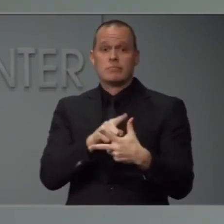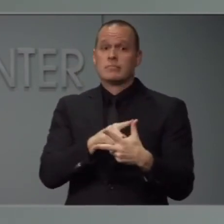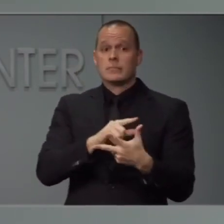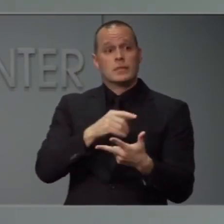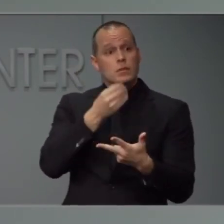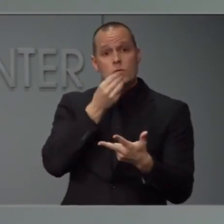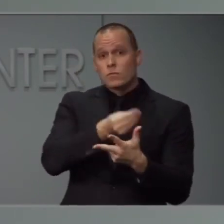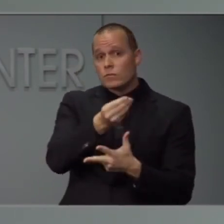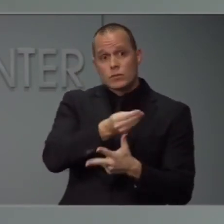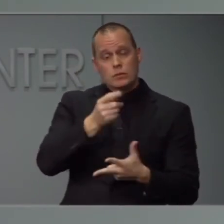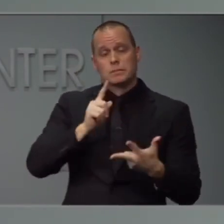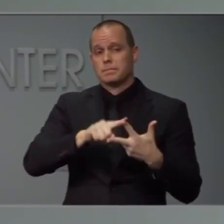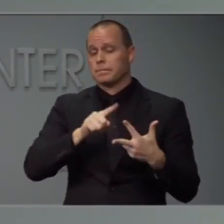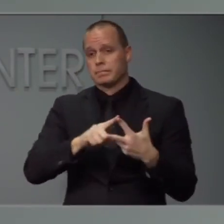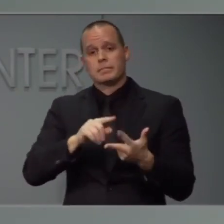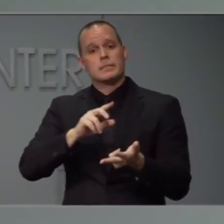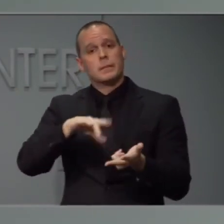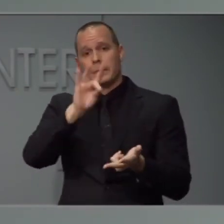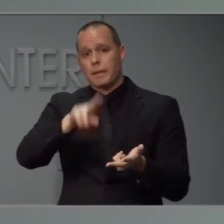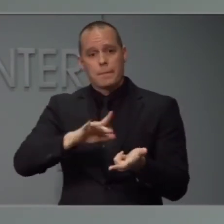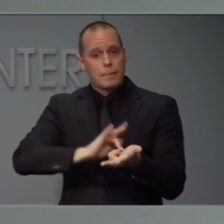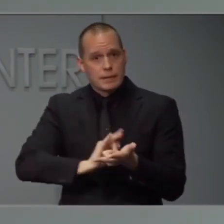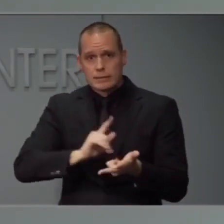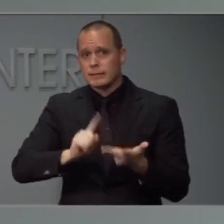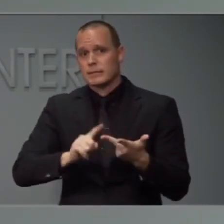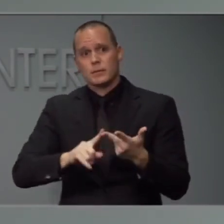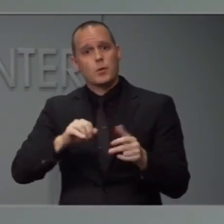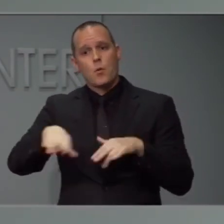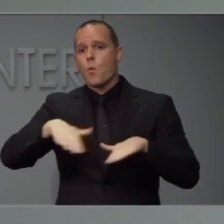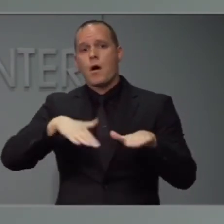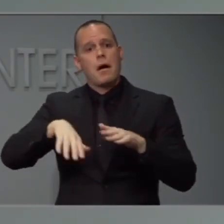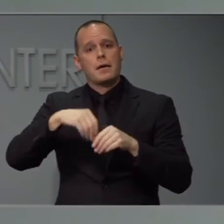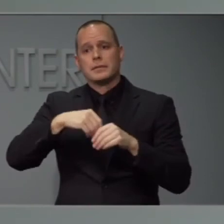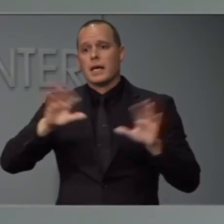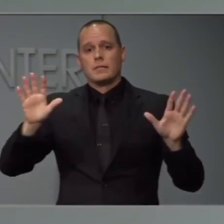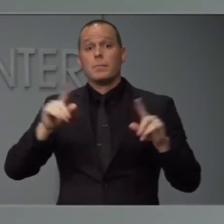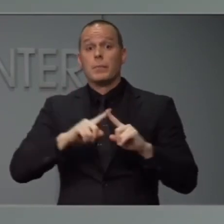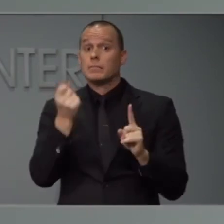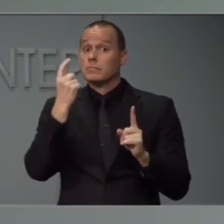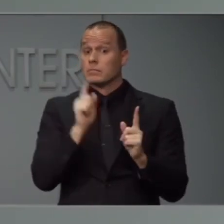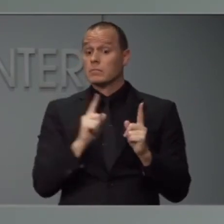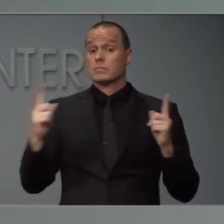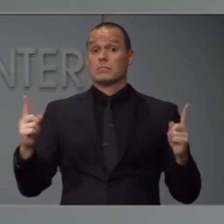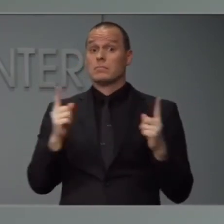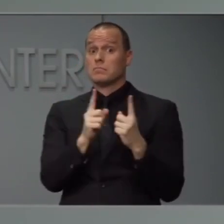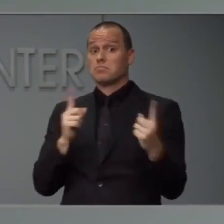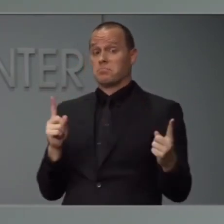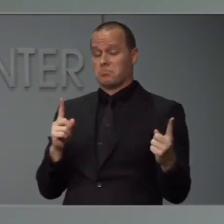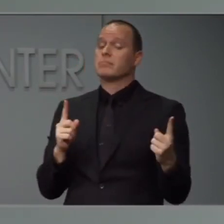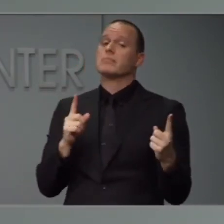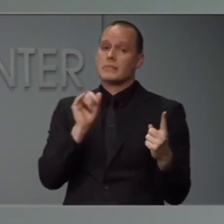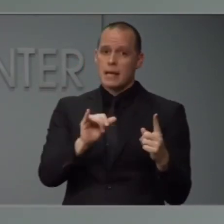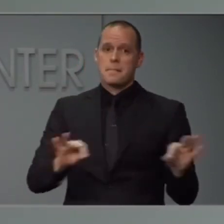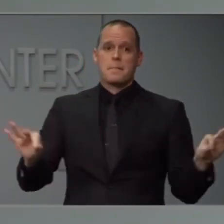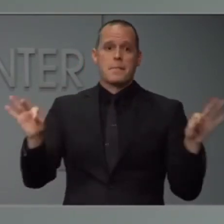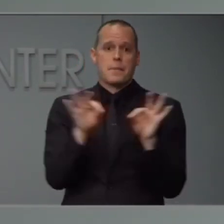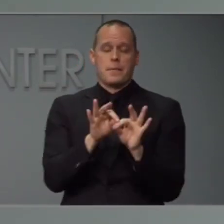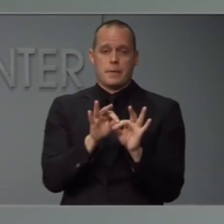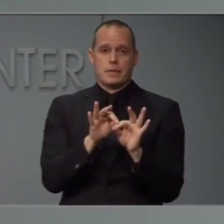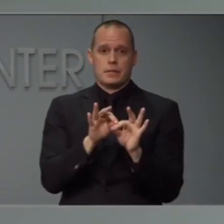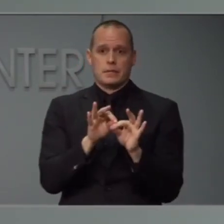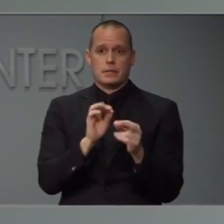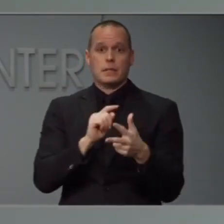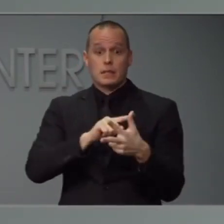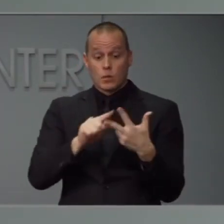who are working in essential businesses, we want them to do as much social distancing as possible, given the nature of those essential